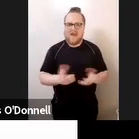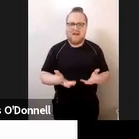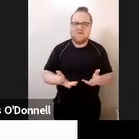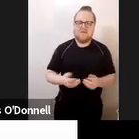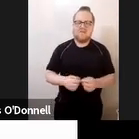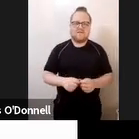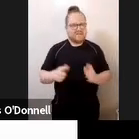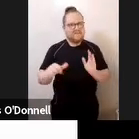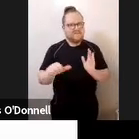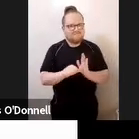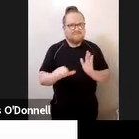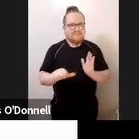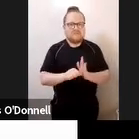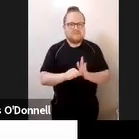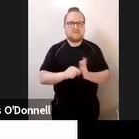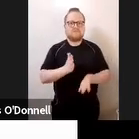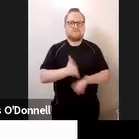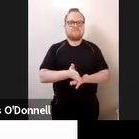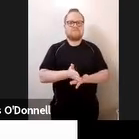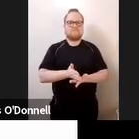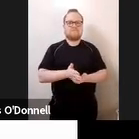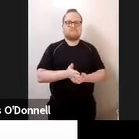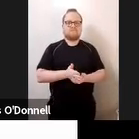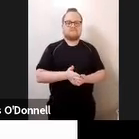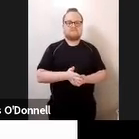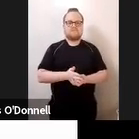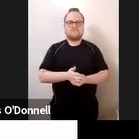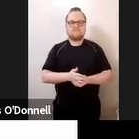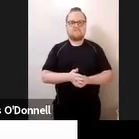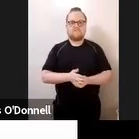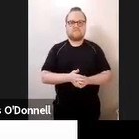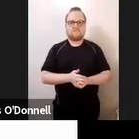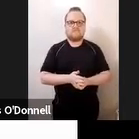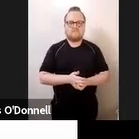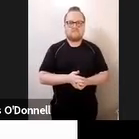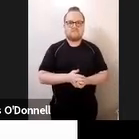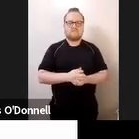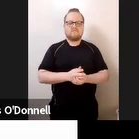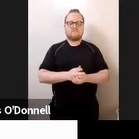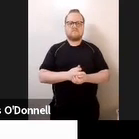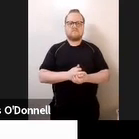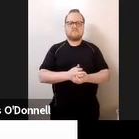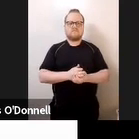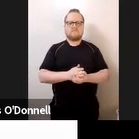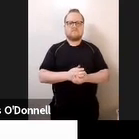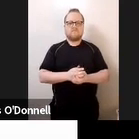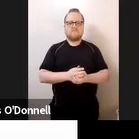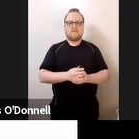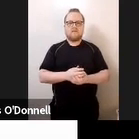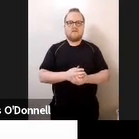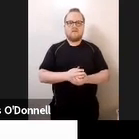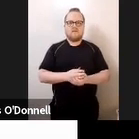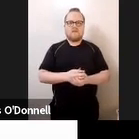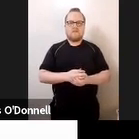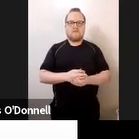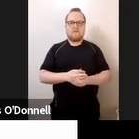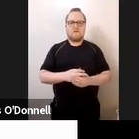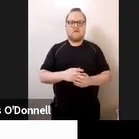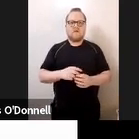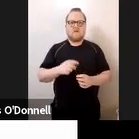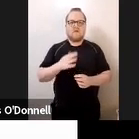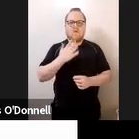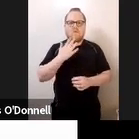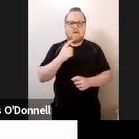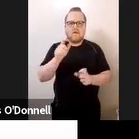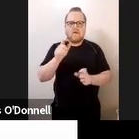this discussion. You know, this move towards, well, we shouldn't socially distance. We should physically distance. Well, the